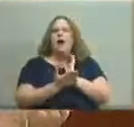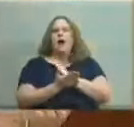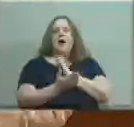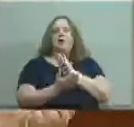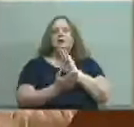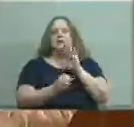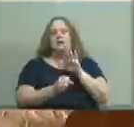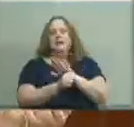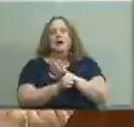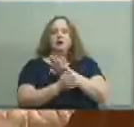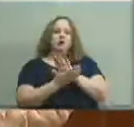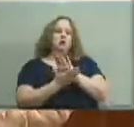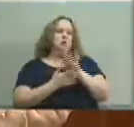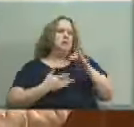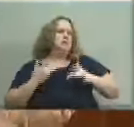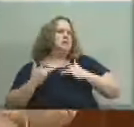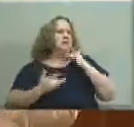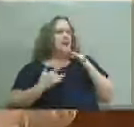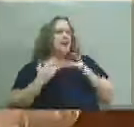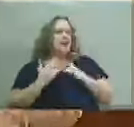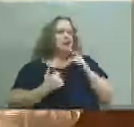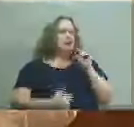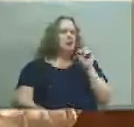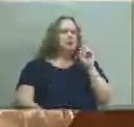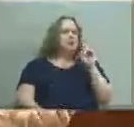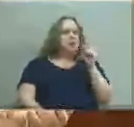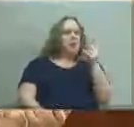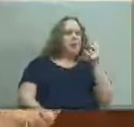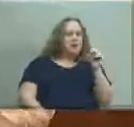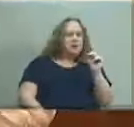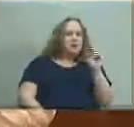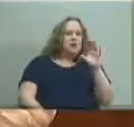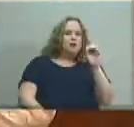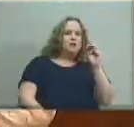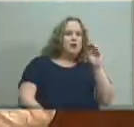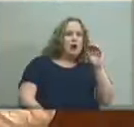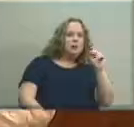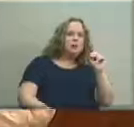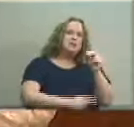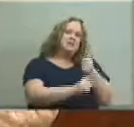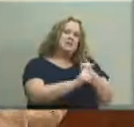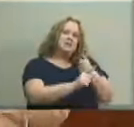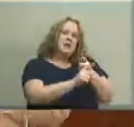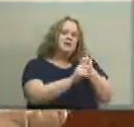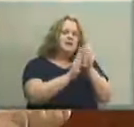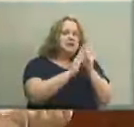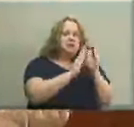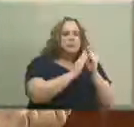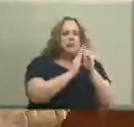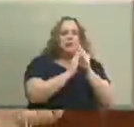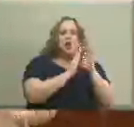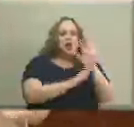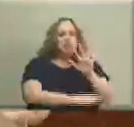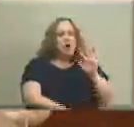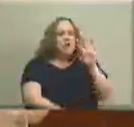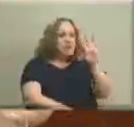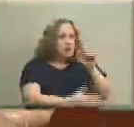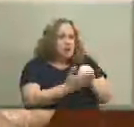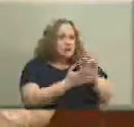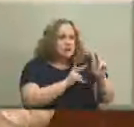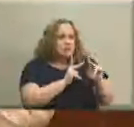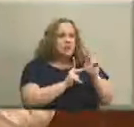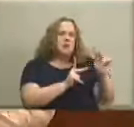is excited about this and Norton Commons is much more than a development it's a community and it's a community of almost 4,000 people